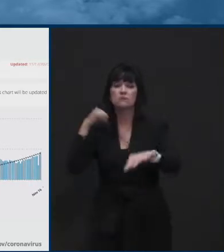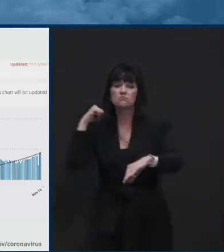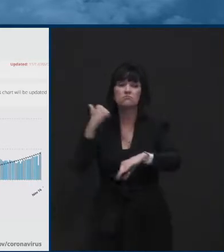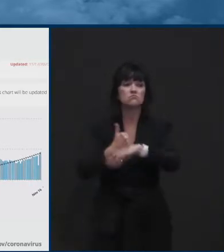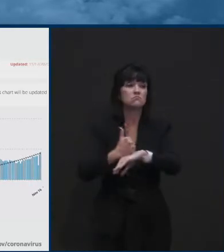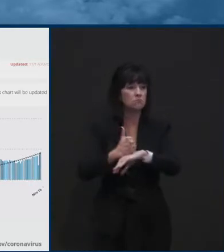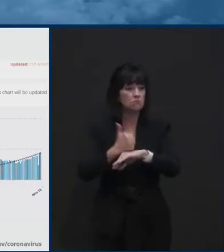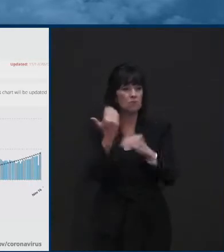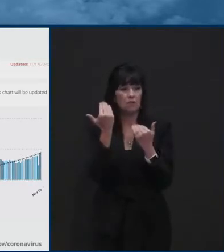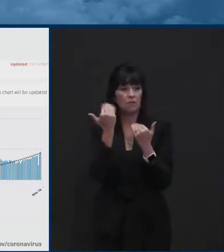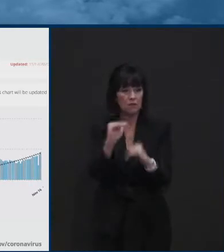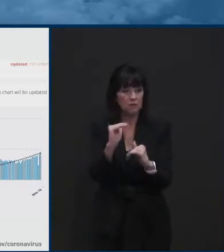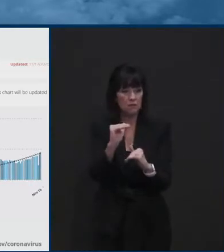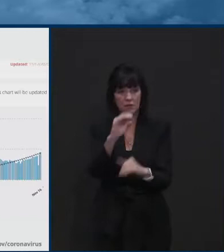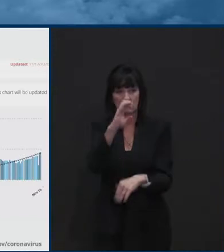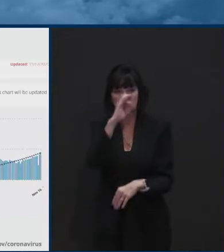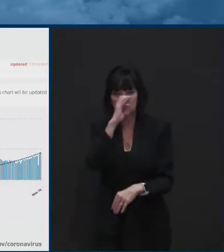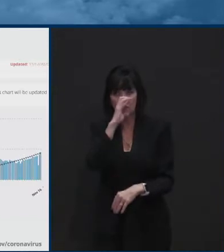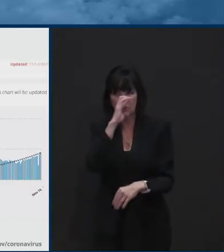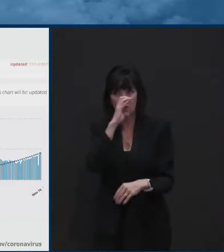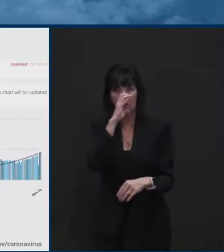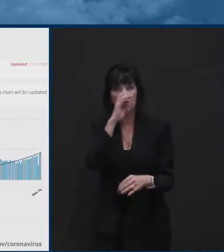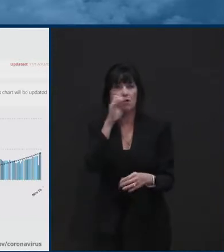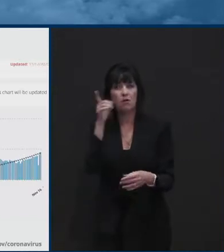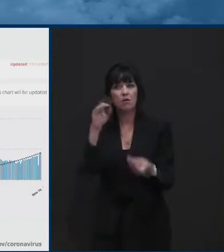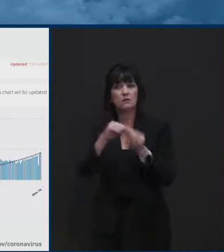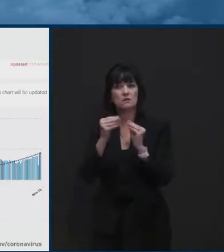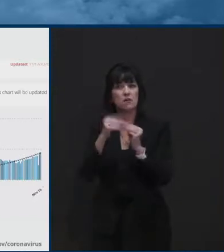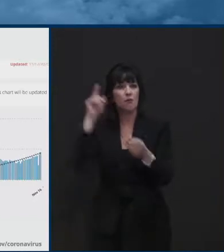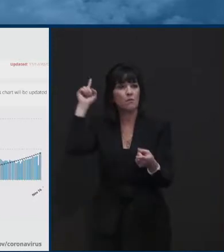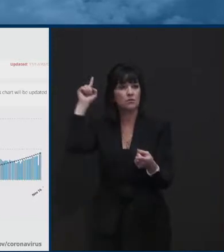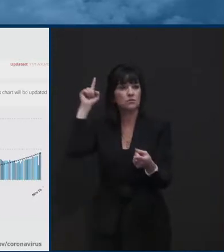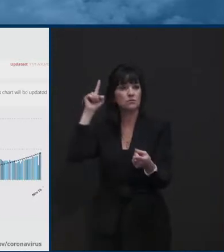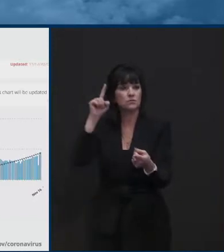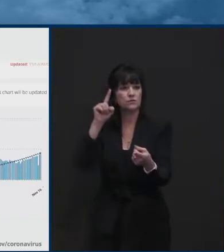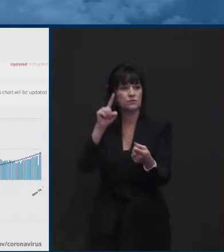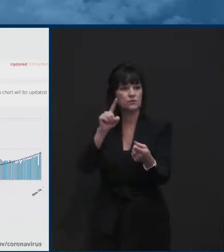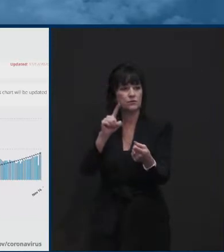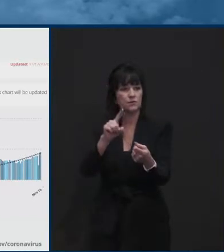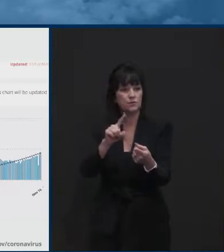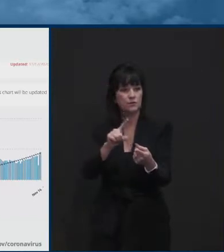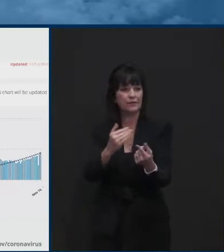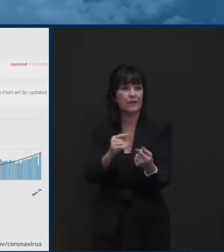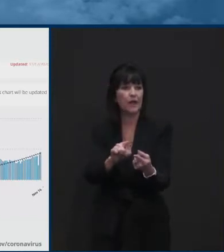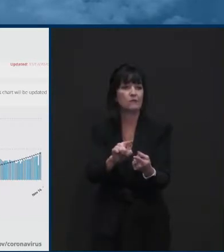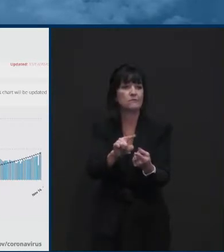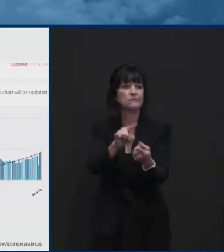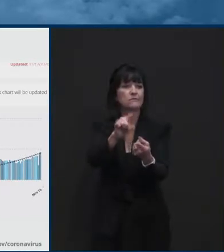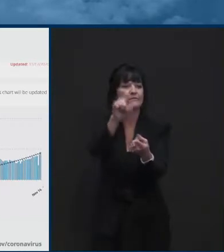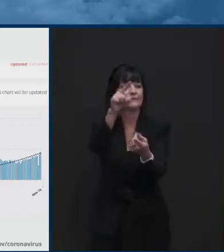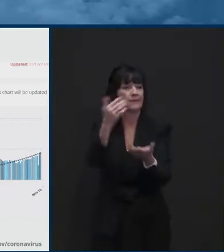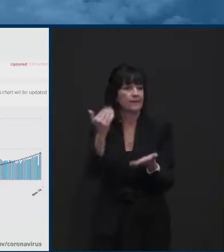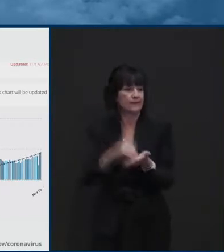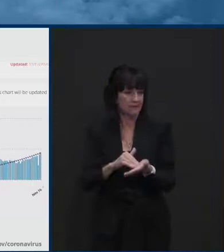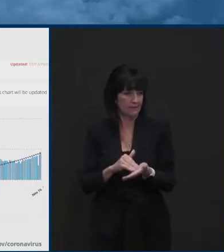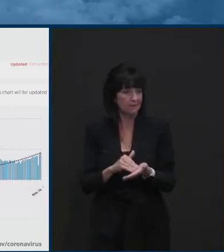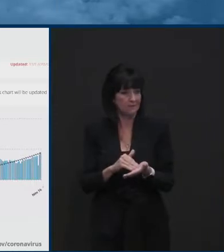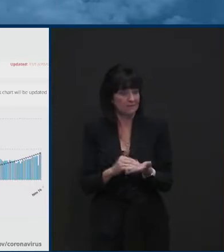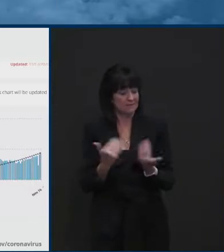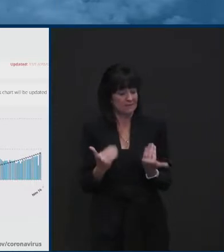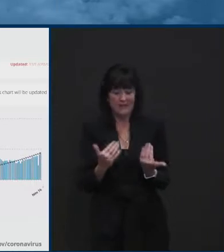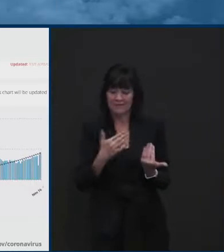flatten the curve, clearly flattens through the summer and now is ticking up a little bit as we move into this surge.